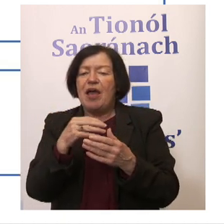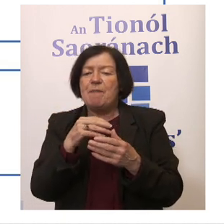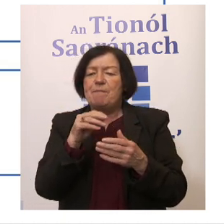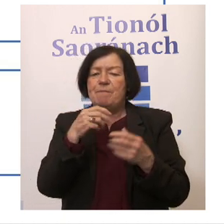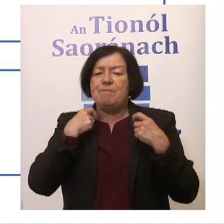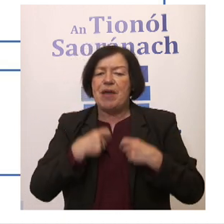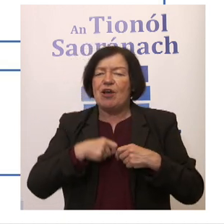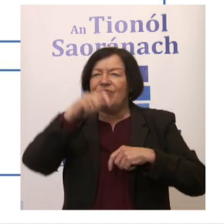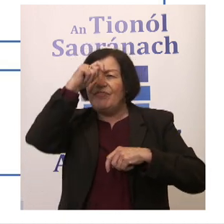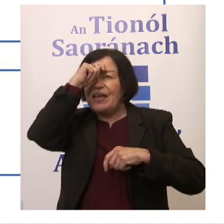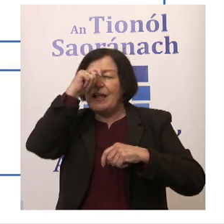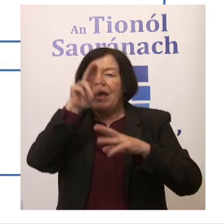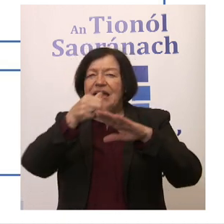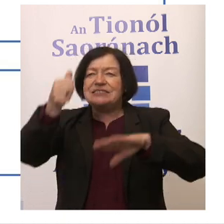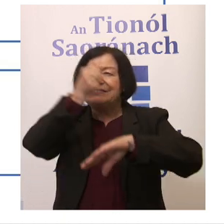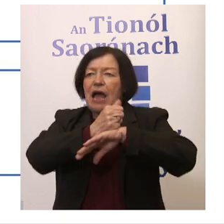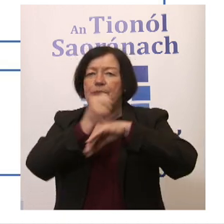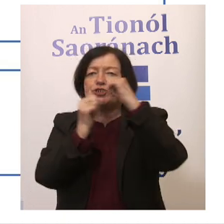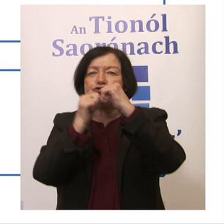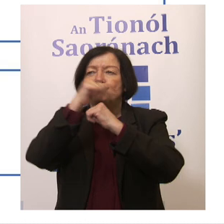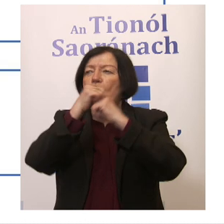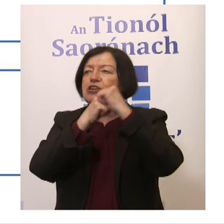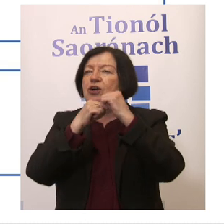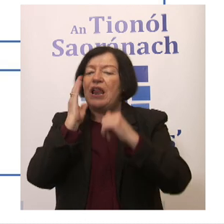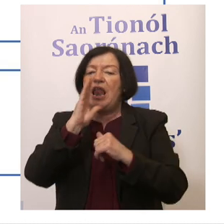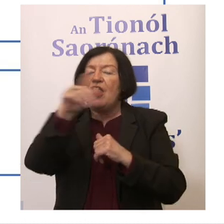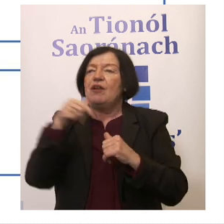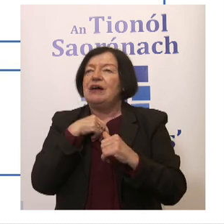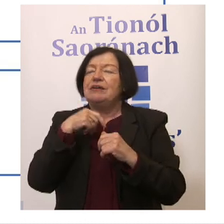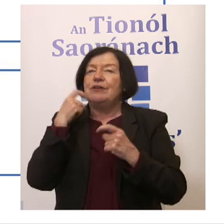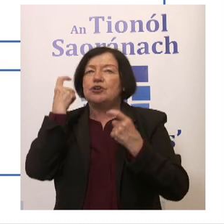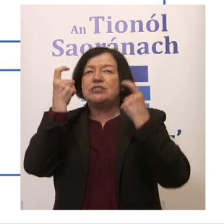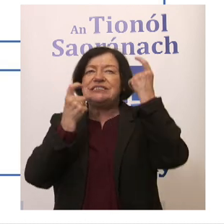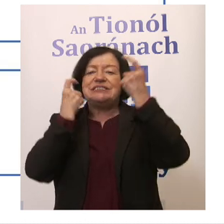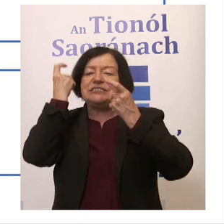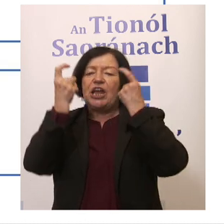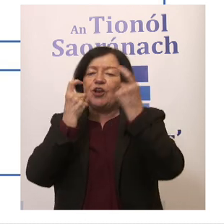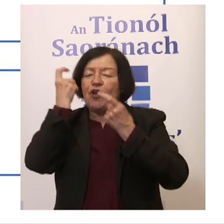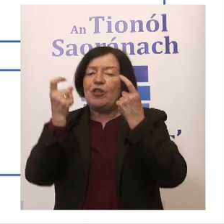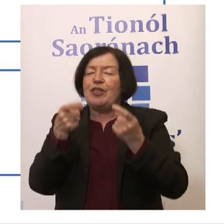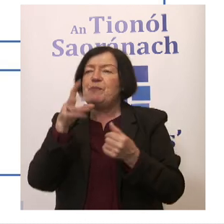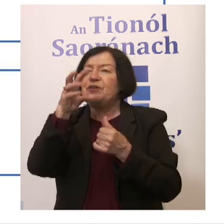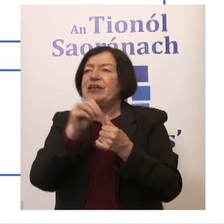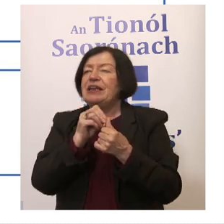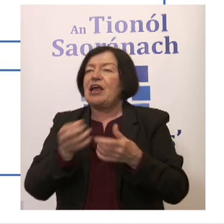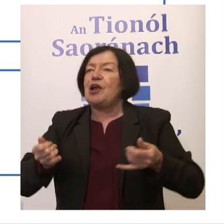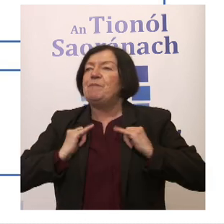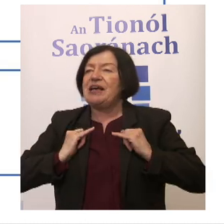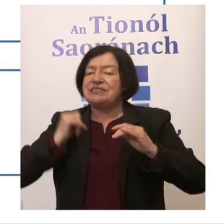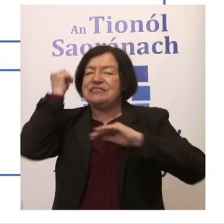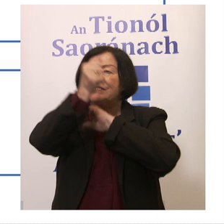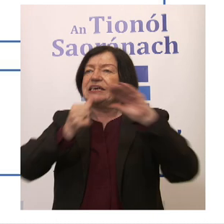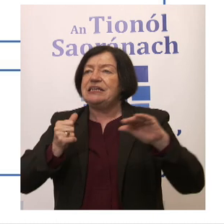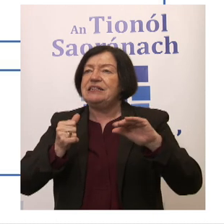could a mayor establish a structure that allows us to take account of the particular capacities, skills,